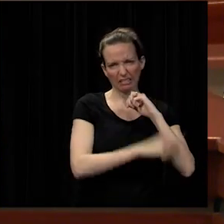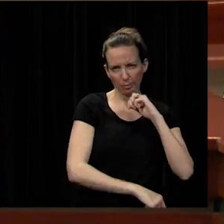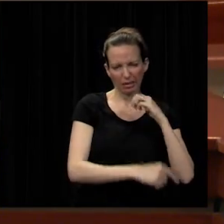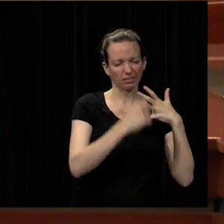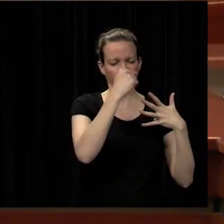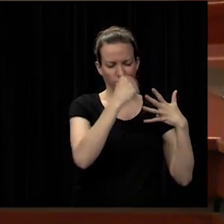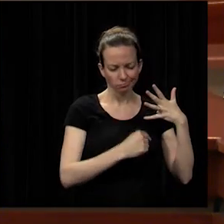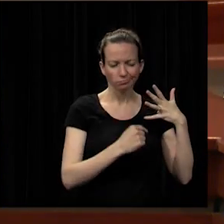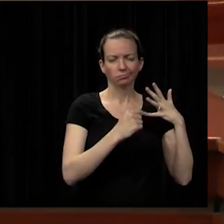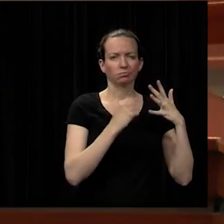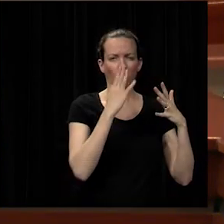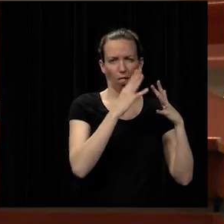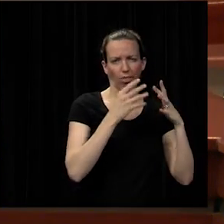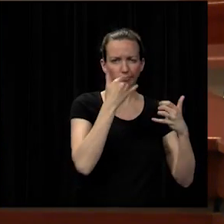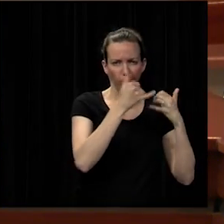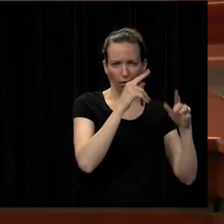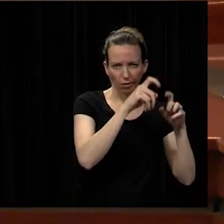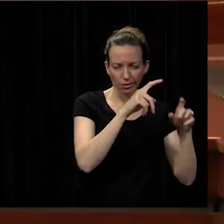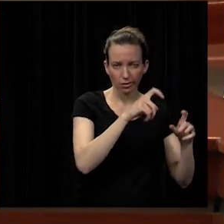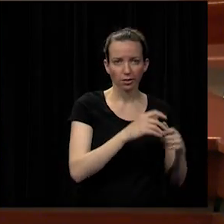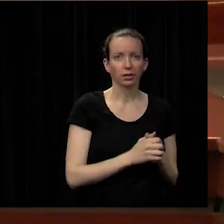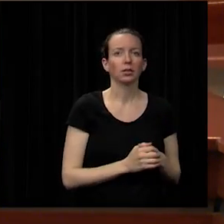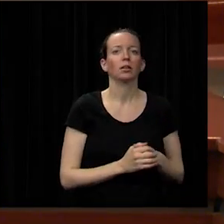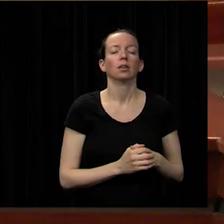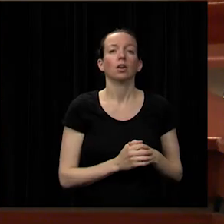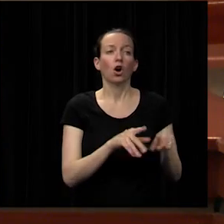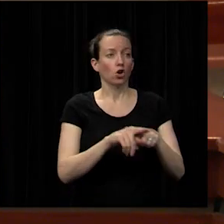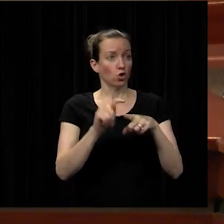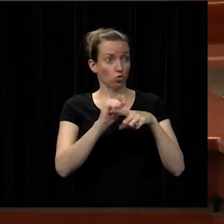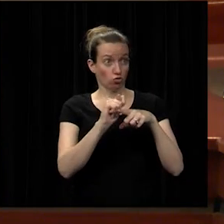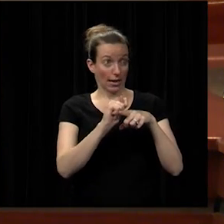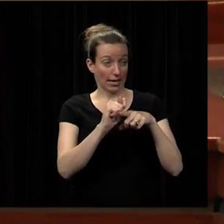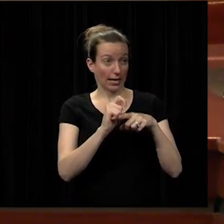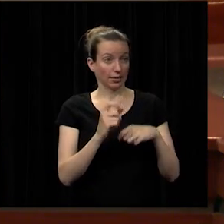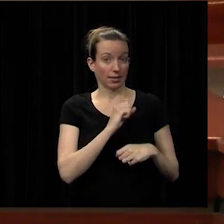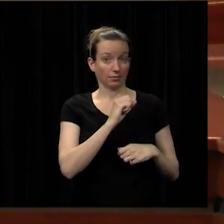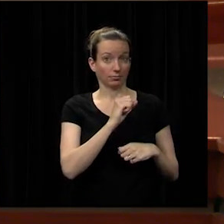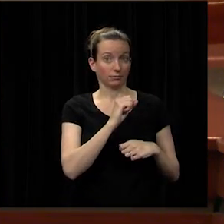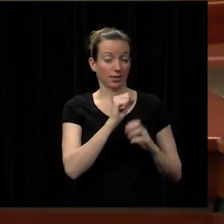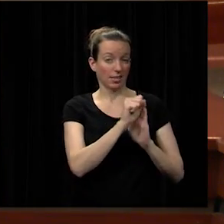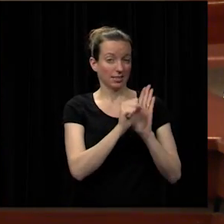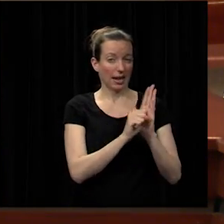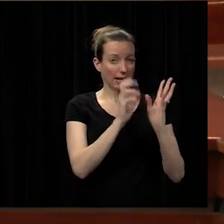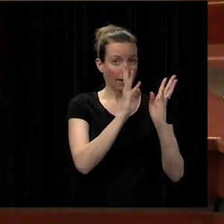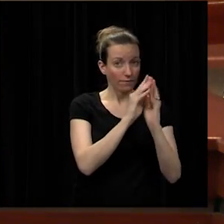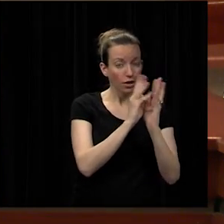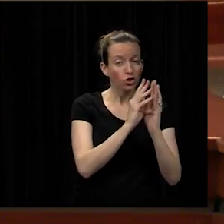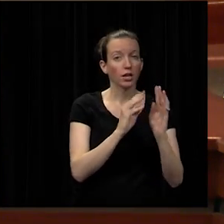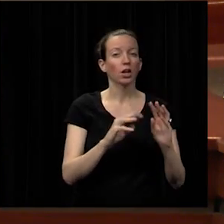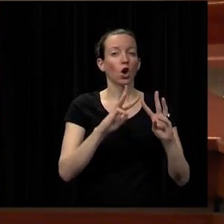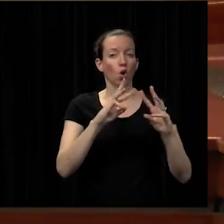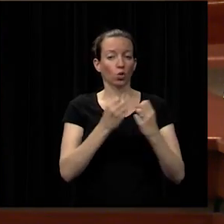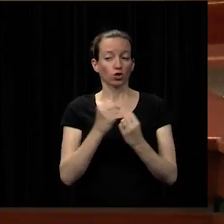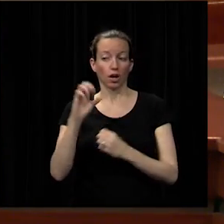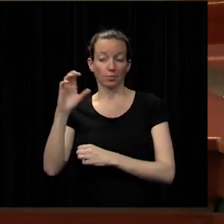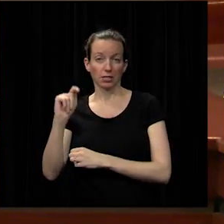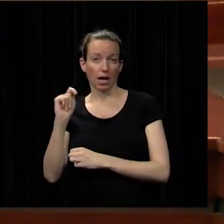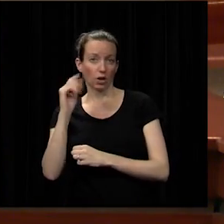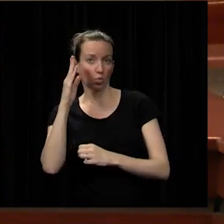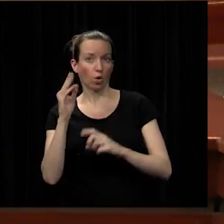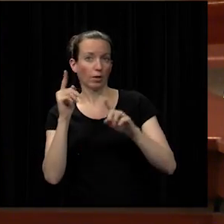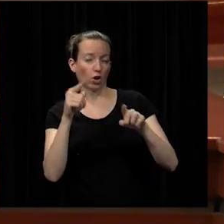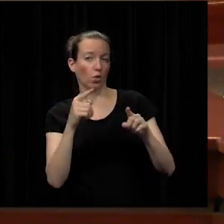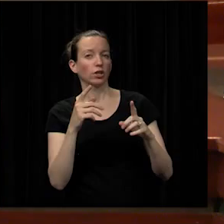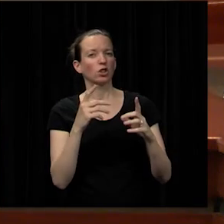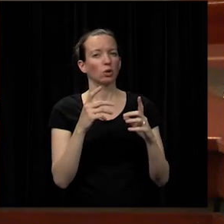that's really important training is another big piece for us not only the state convention but all kinds of workshops scott will be going to an update this summer